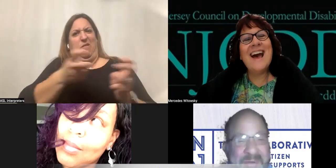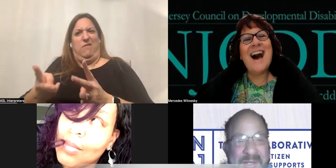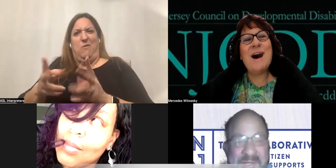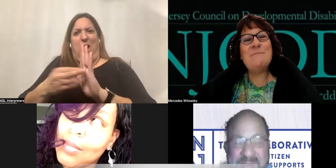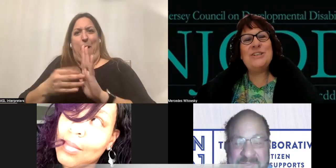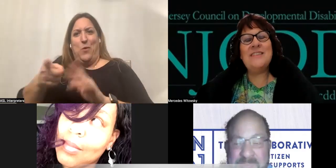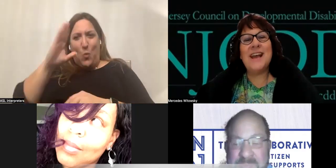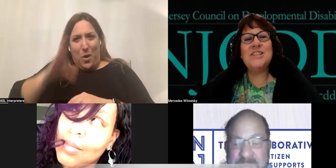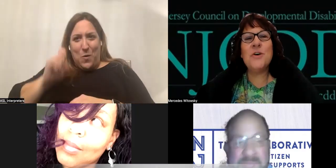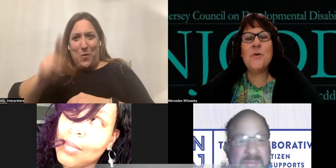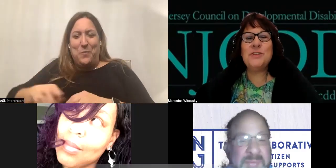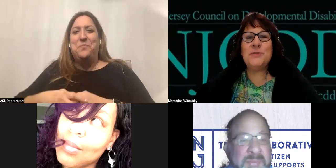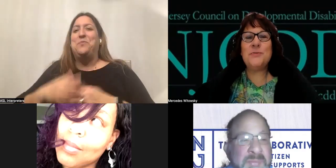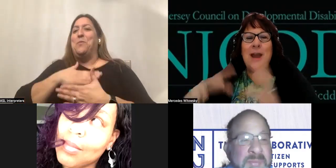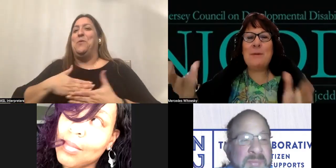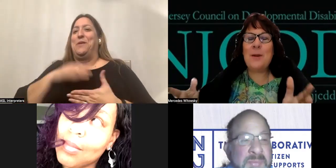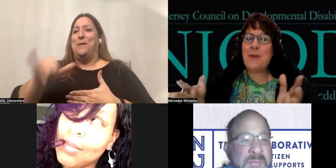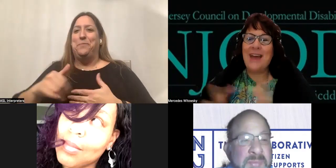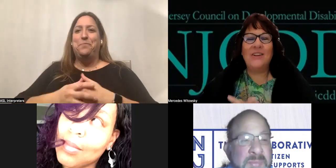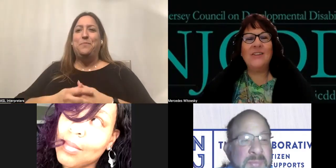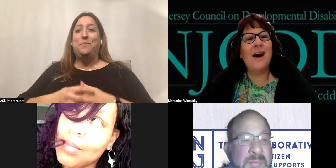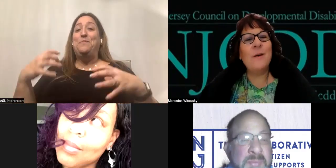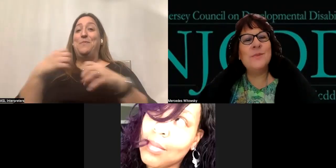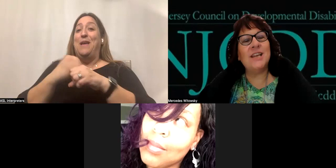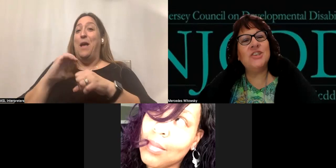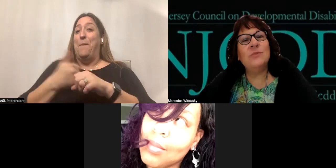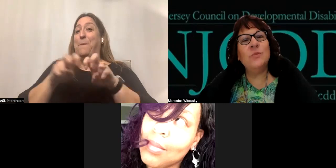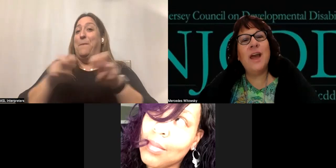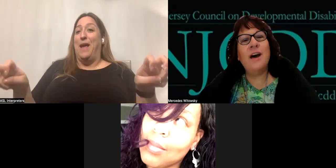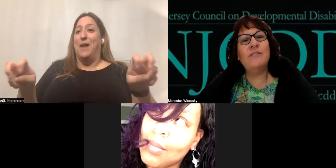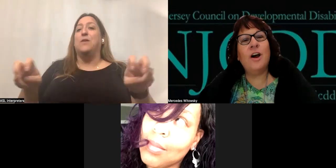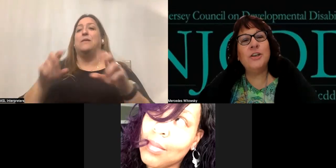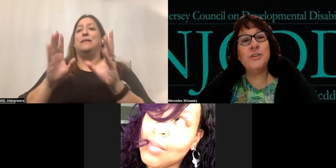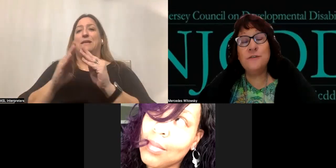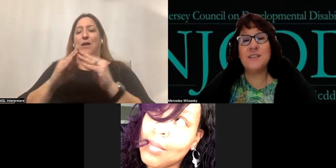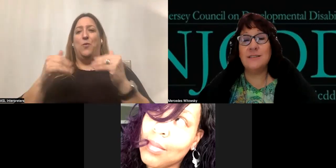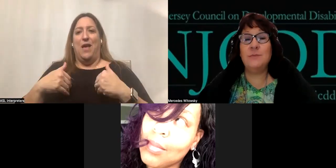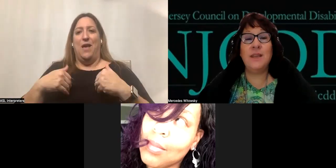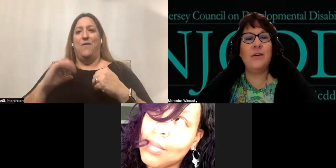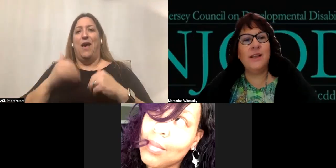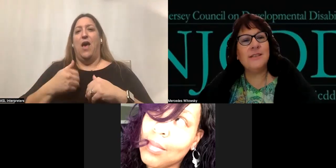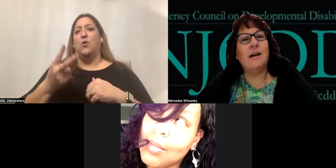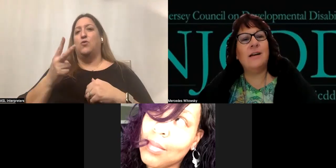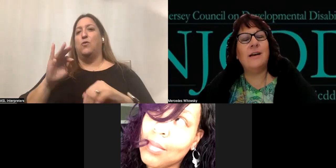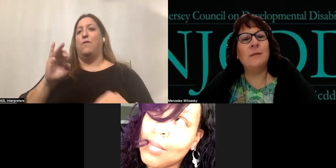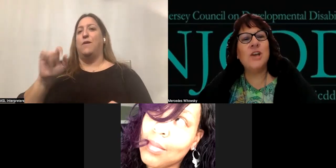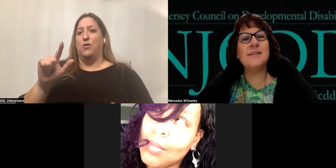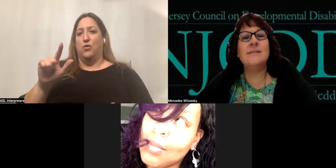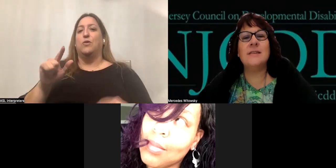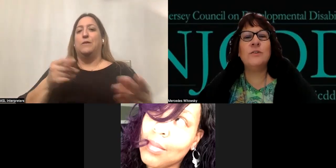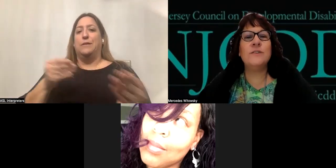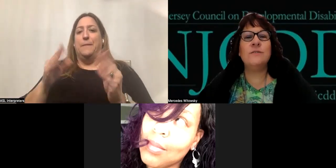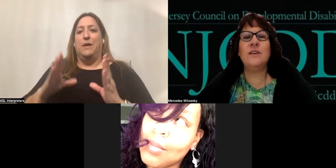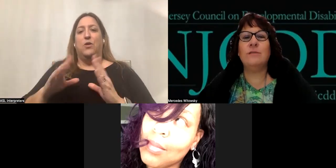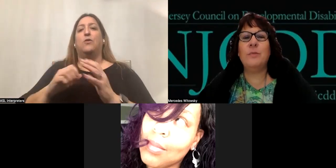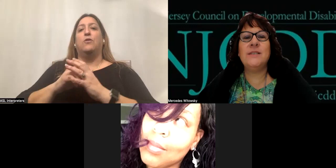I appreciate that. So to wrap up our panel session, we have our two fiscal intermediaries are Jocelyn